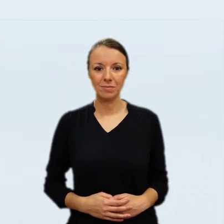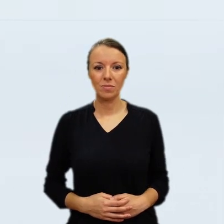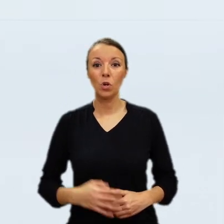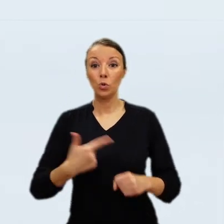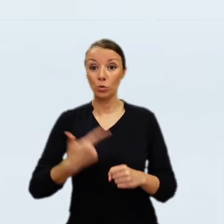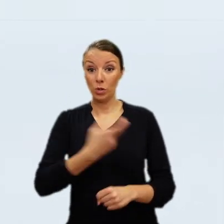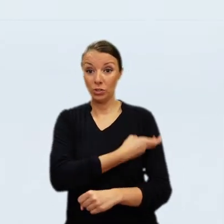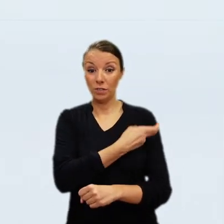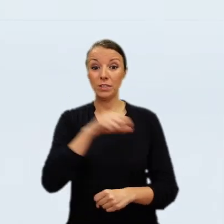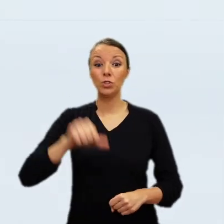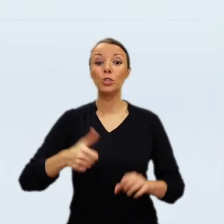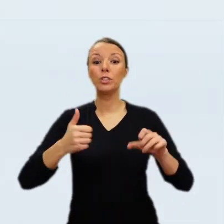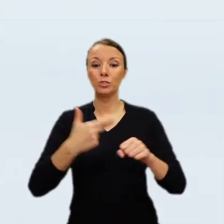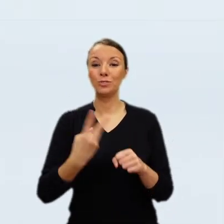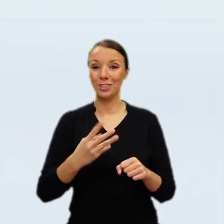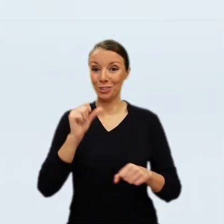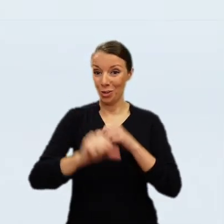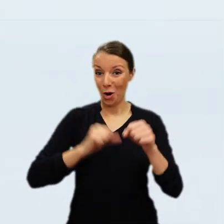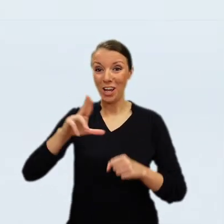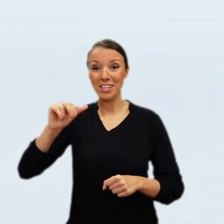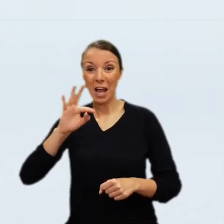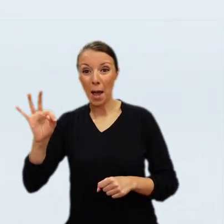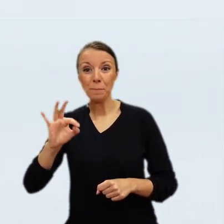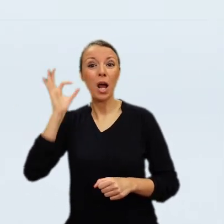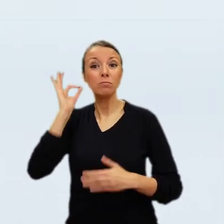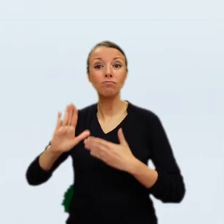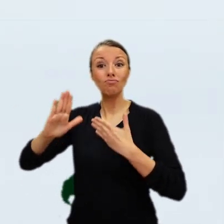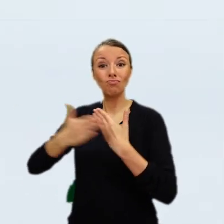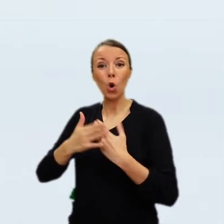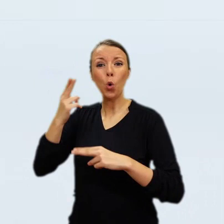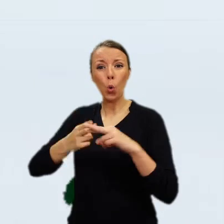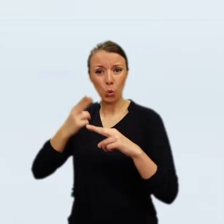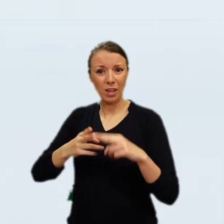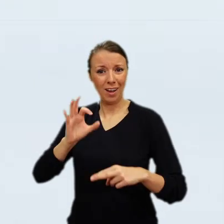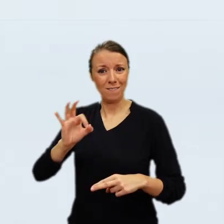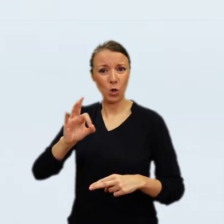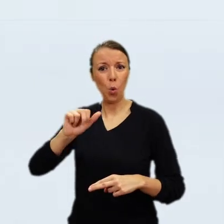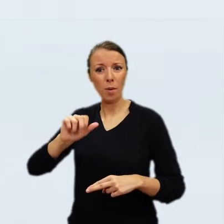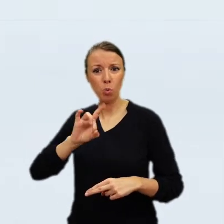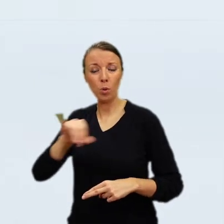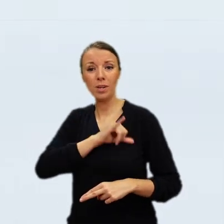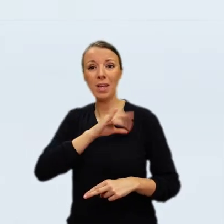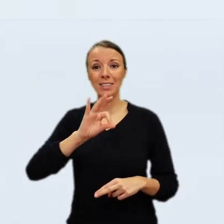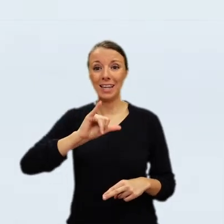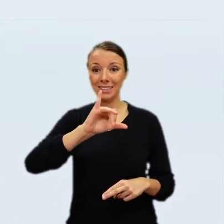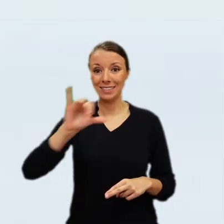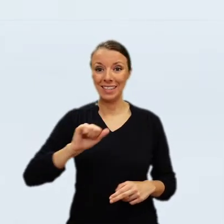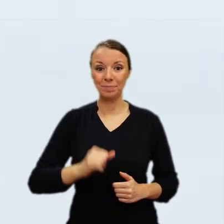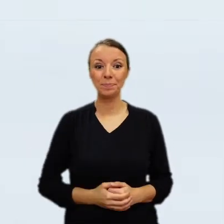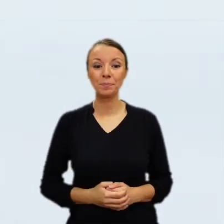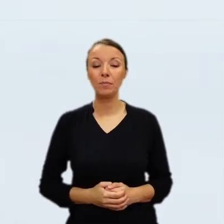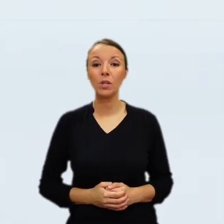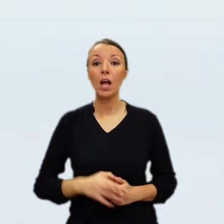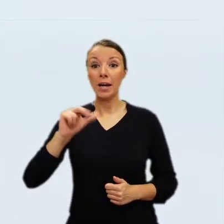Eulenburg's cousin, Saskia. Rembrandt's success in Amsterdam allowed him to move out of Eulenburg's